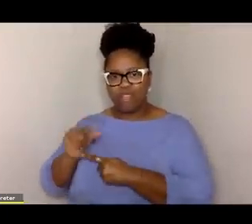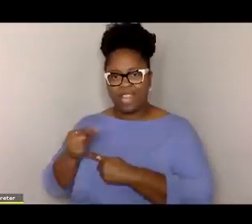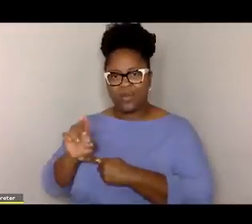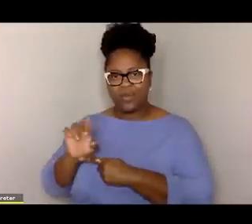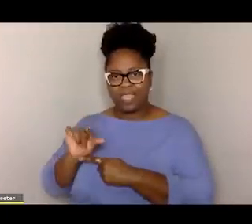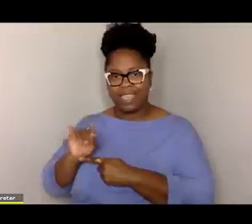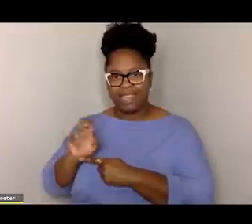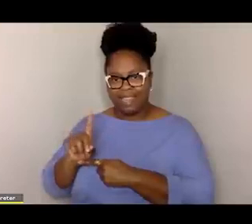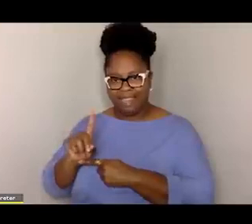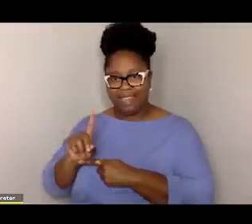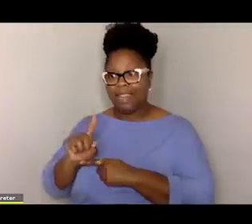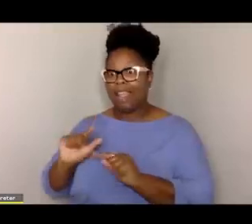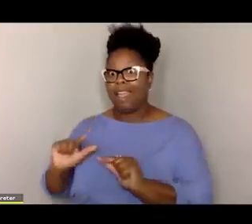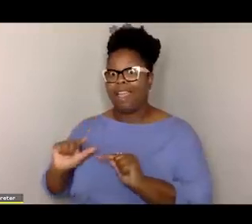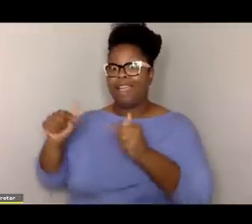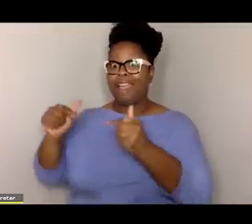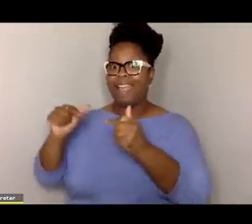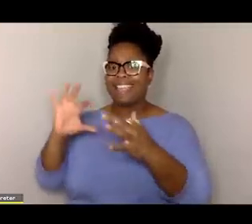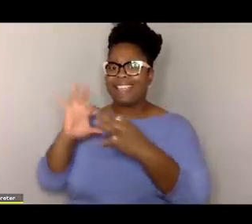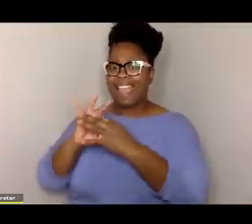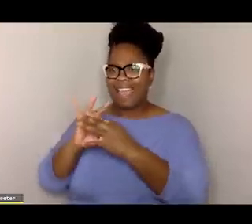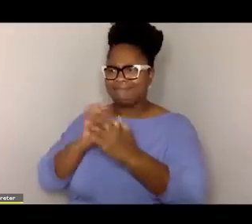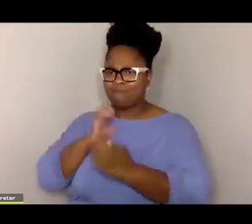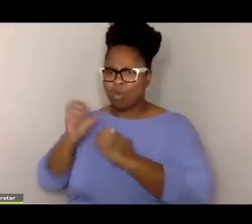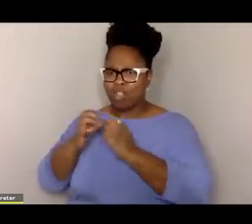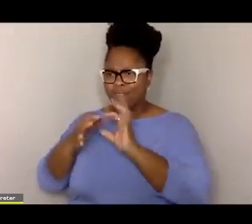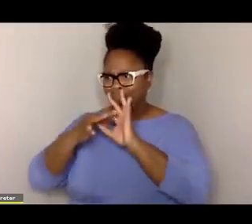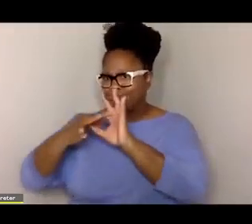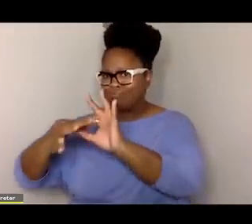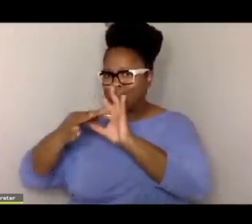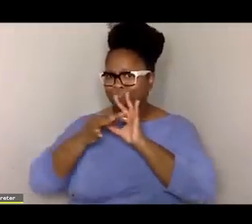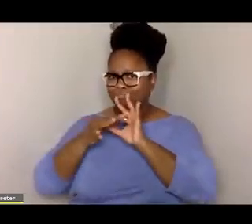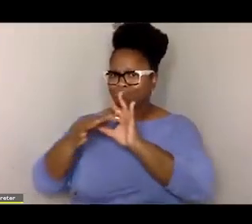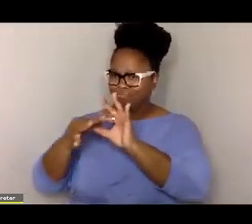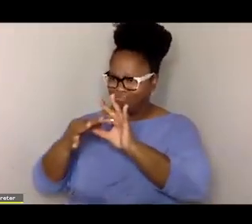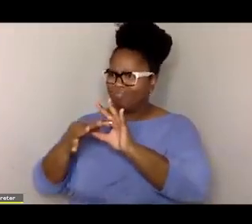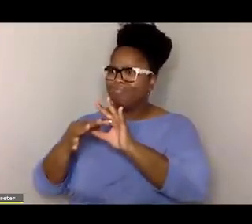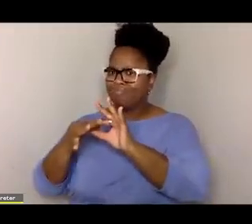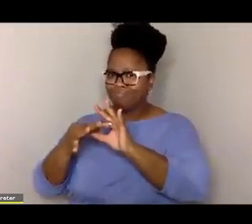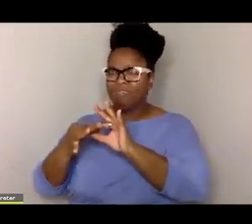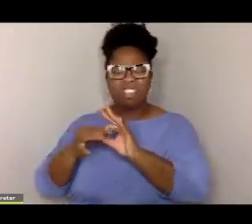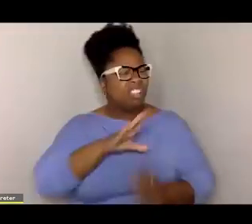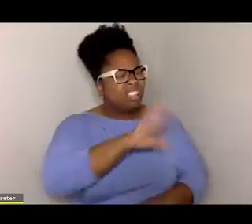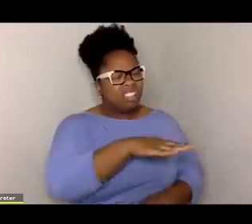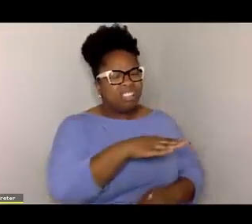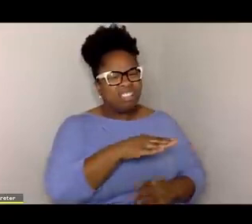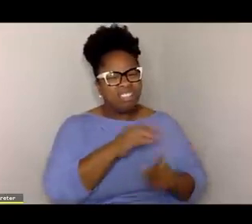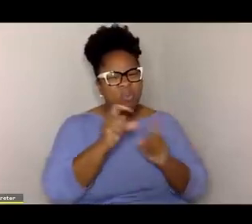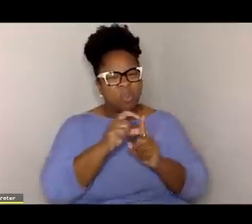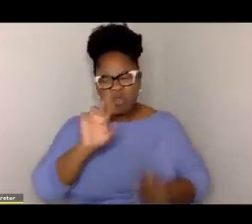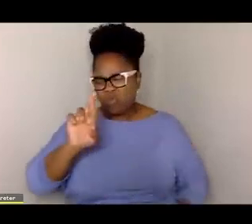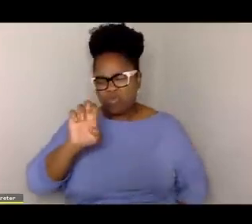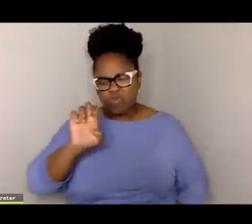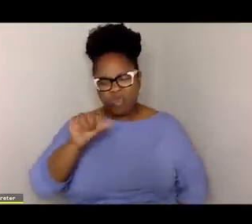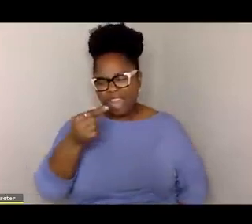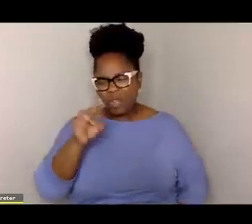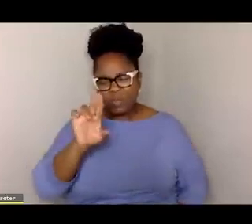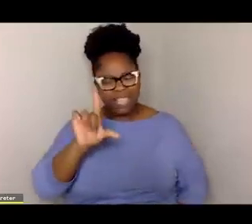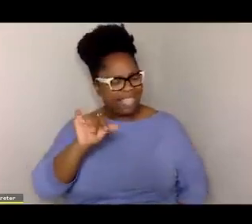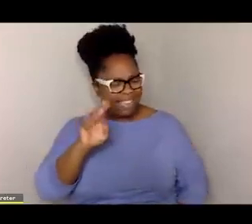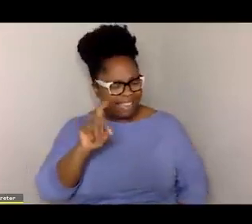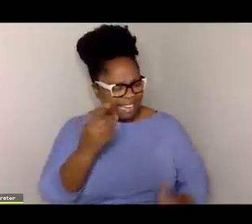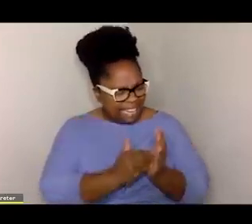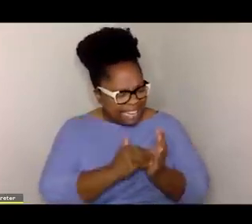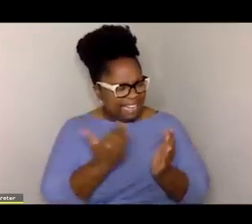And then you have to connect with them as a person. You know, use those relational sort of superhighways to You keep using the term